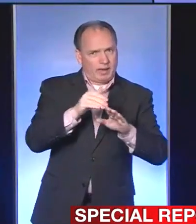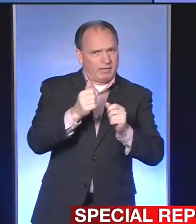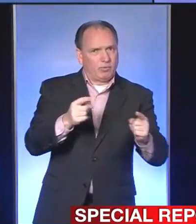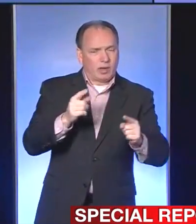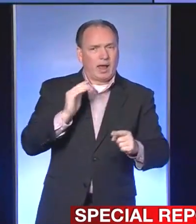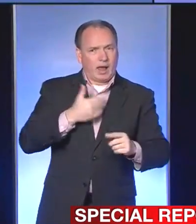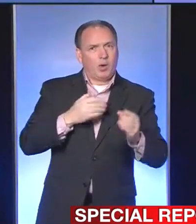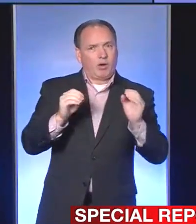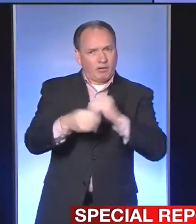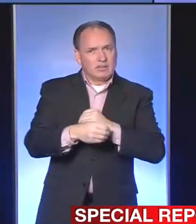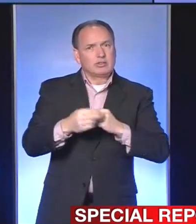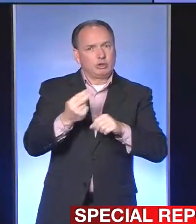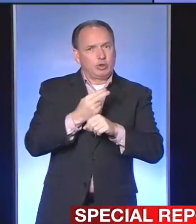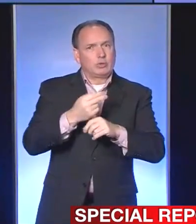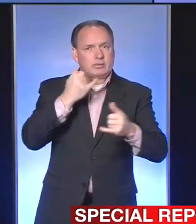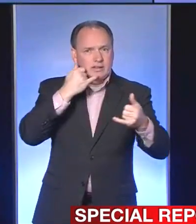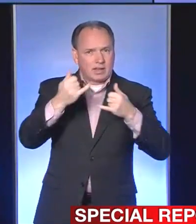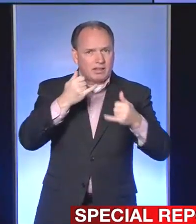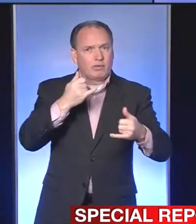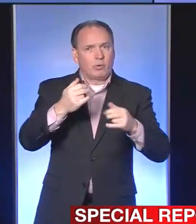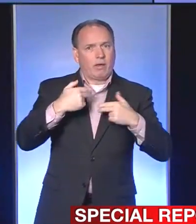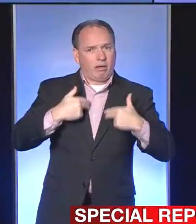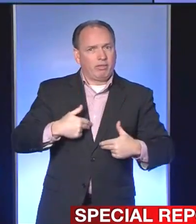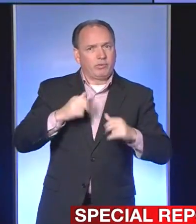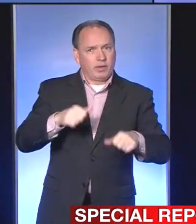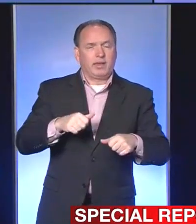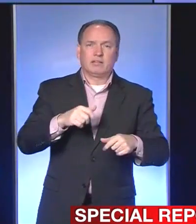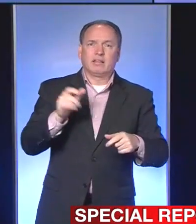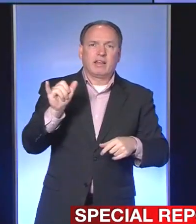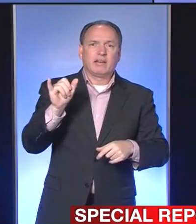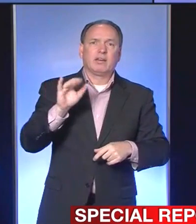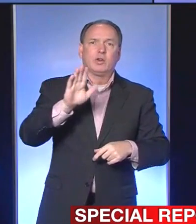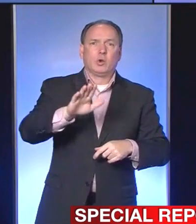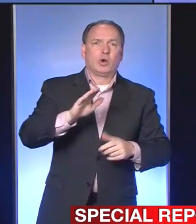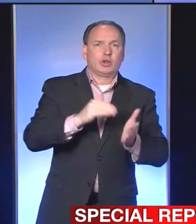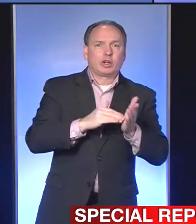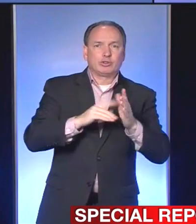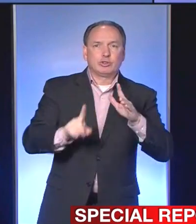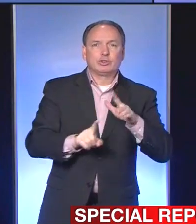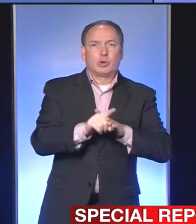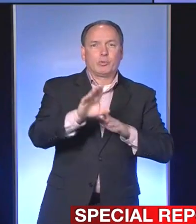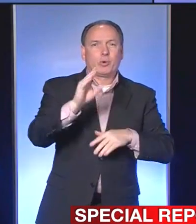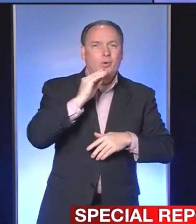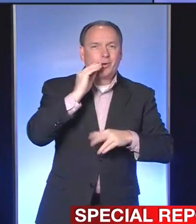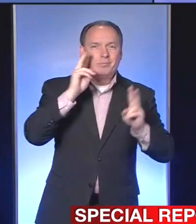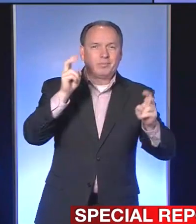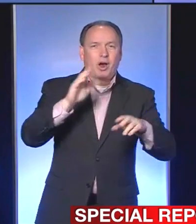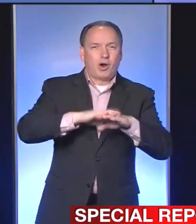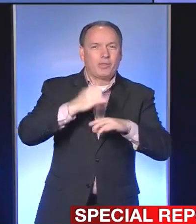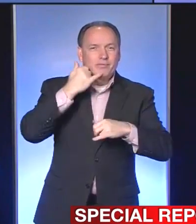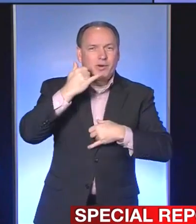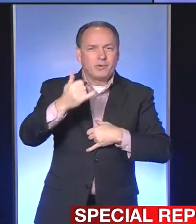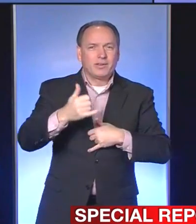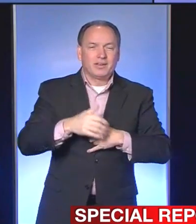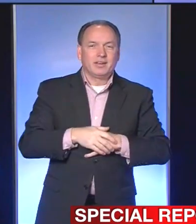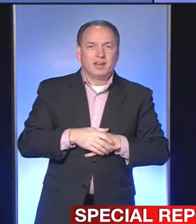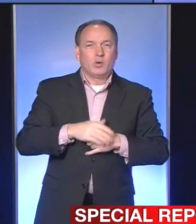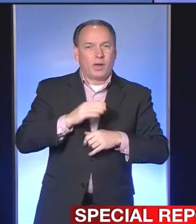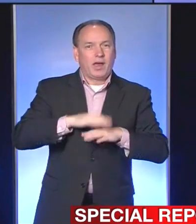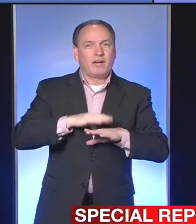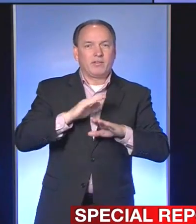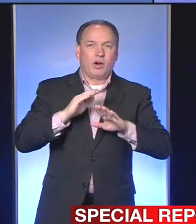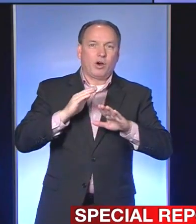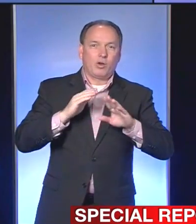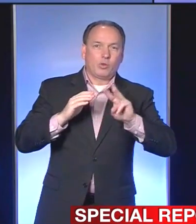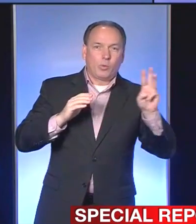do use telehealth, so it's like having your family doctor in your home. We do have two urgent care centers, one east side and one west side, and, of course, our emergency